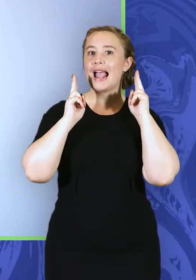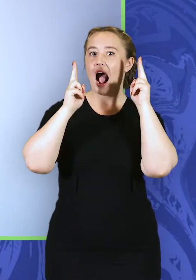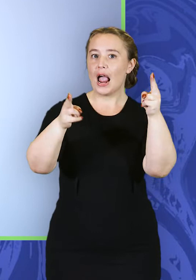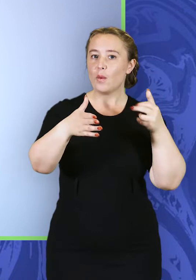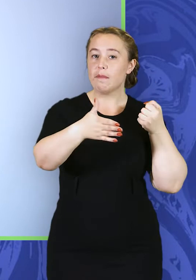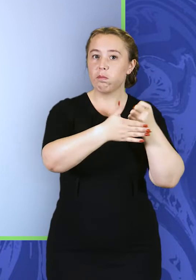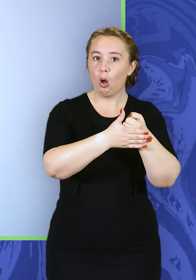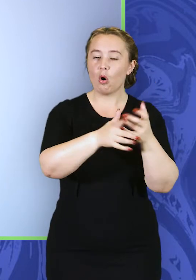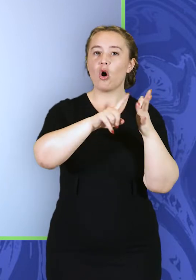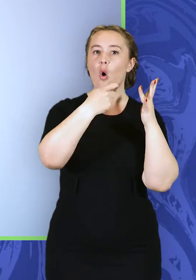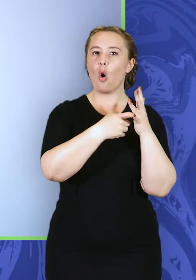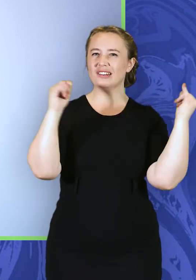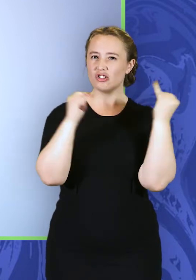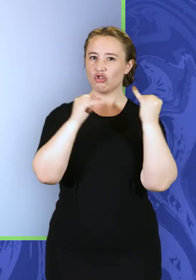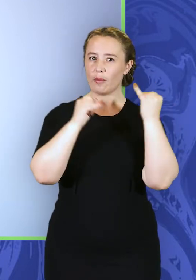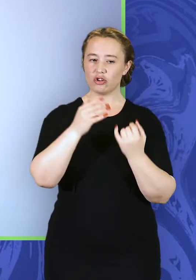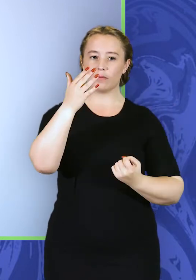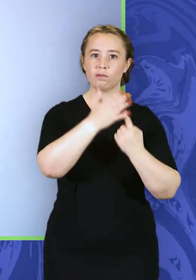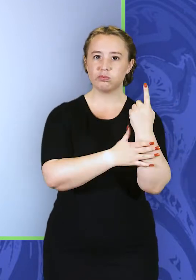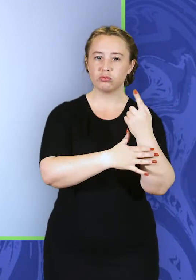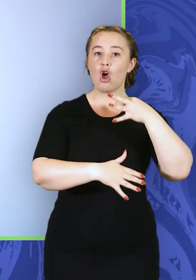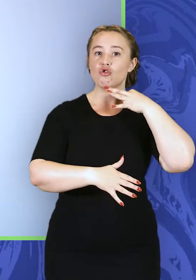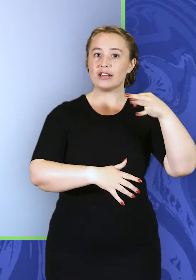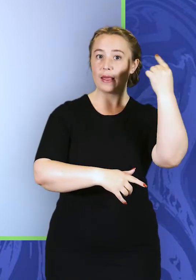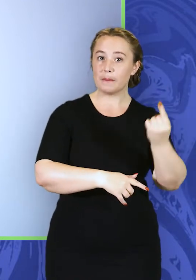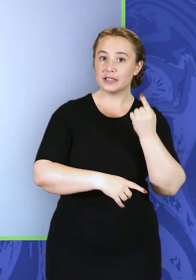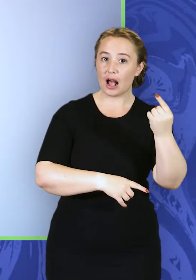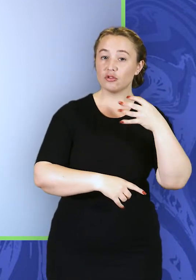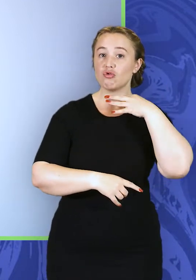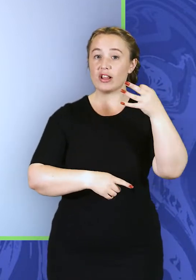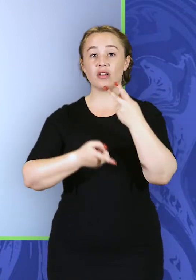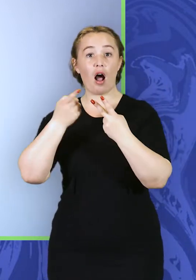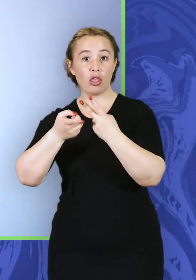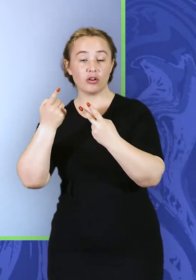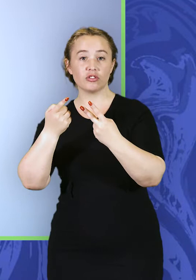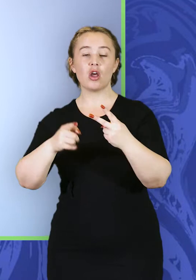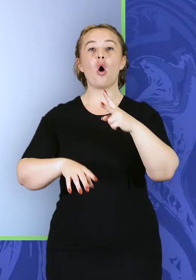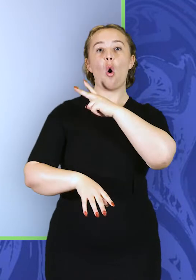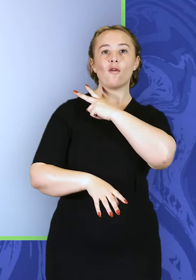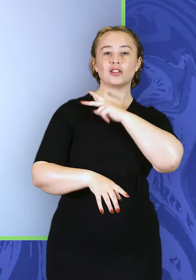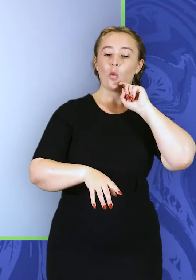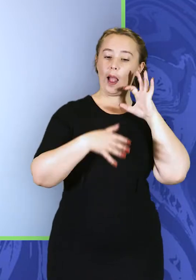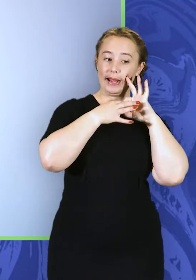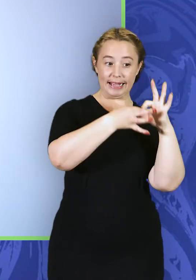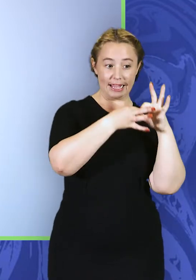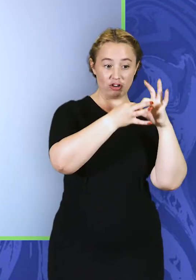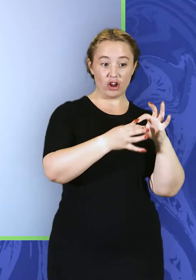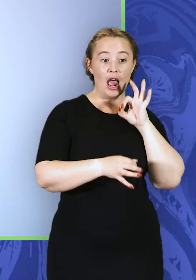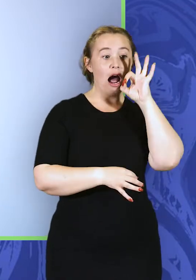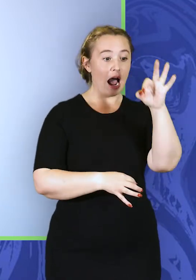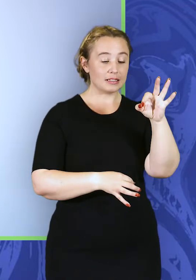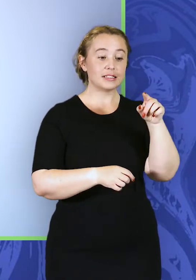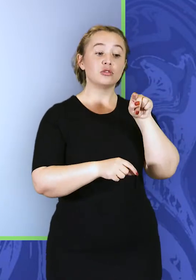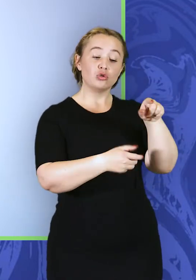law by willfully blocking a highway or causing disruption and a risk to the safety of themselves and others, officers will engage with the